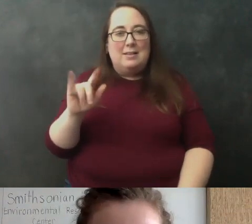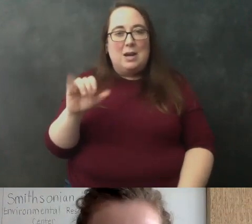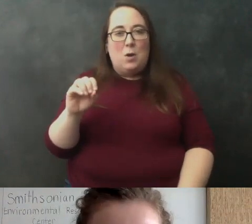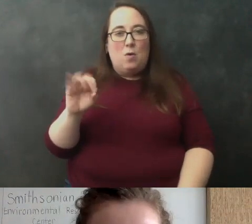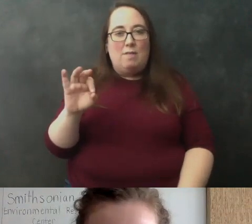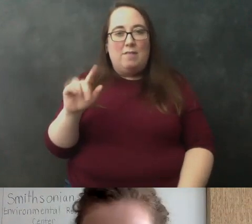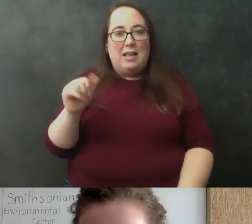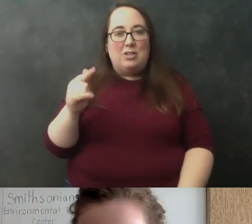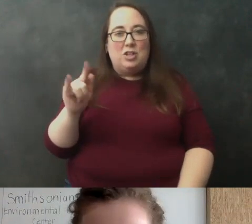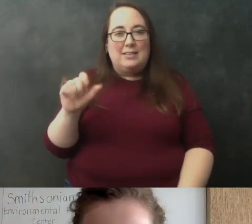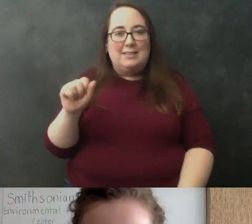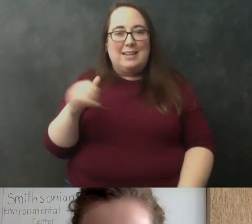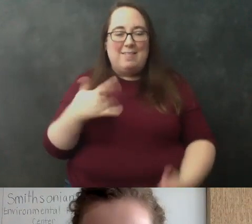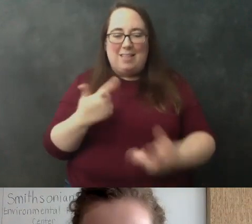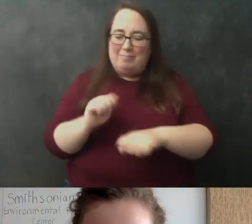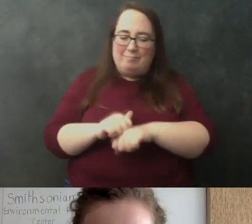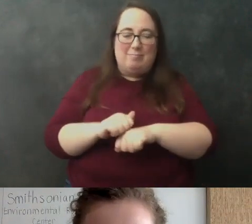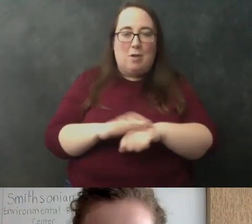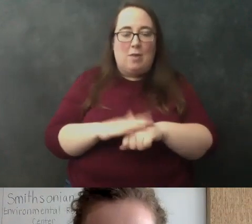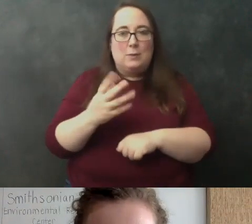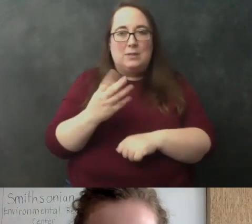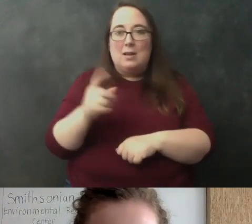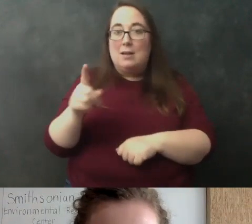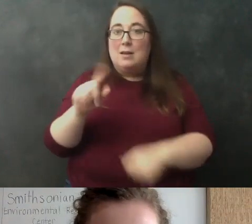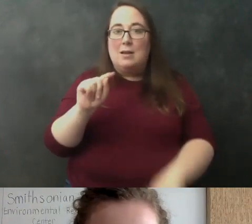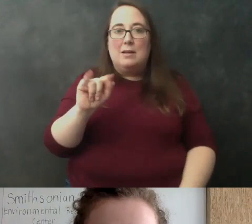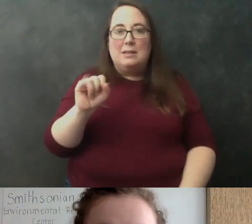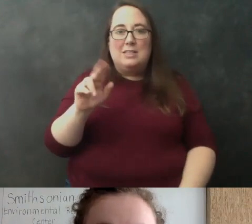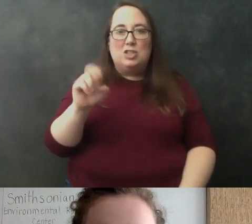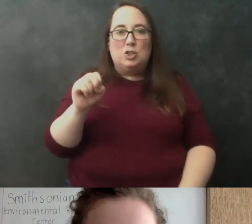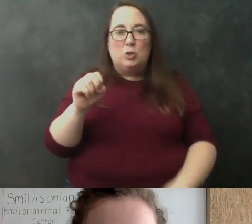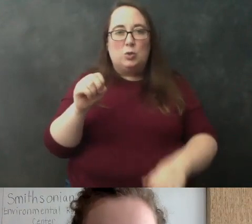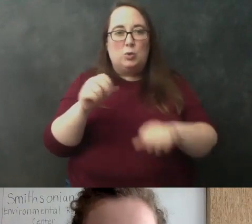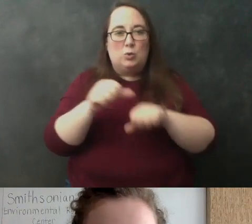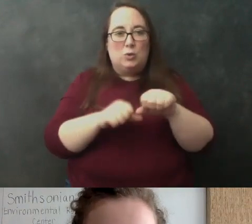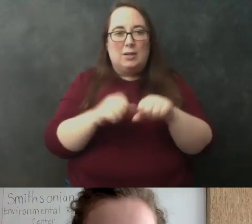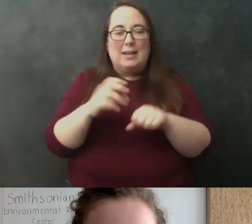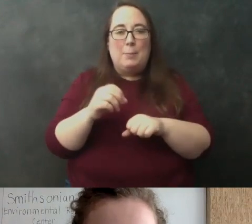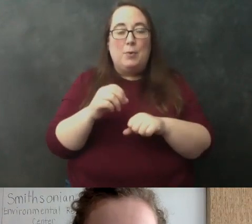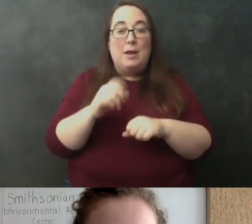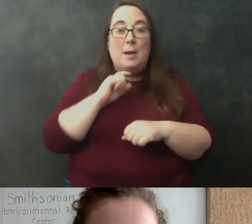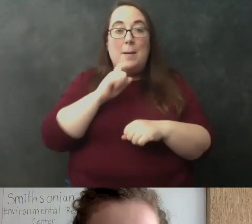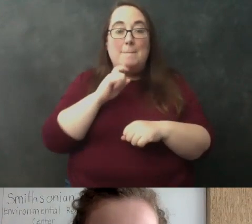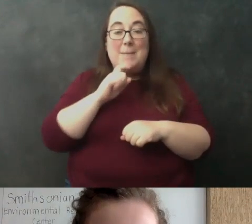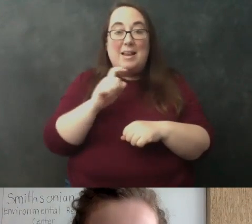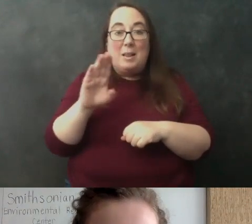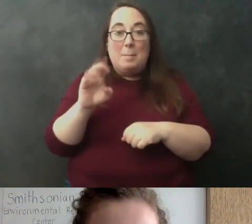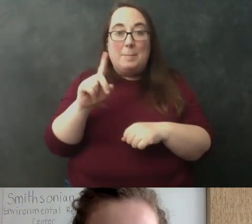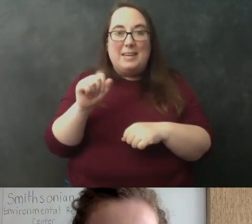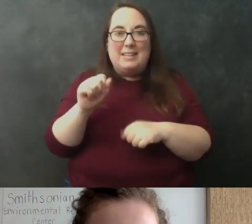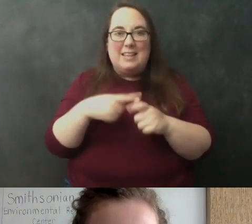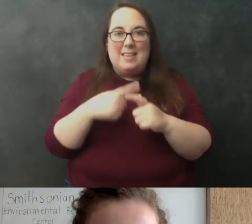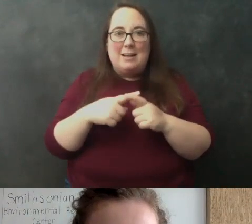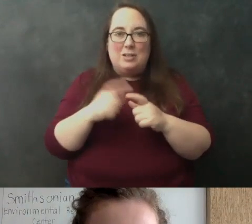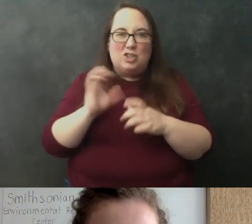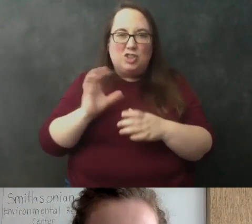outside of them so this is a machine called a tissue liser and you can actually put metal beads into these tubes and then it goes back and